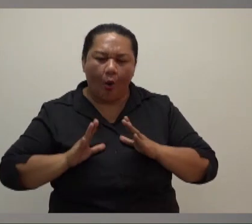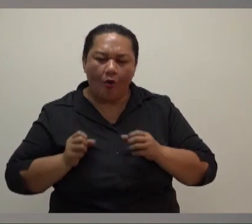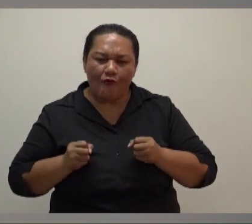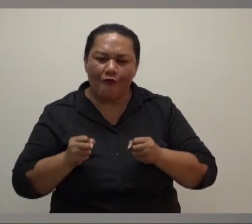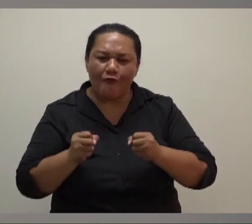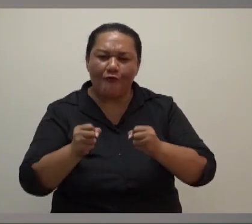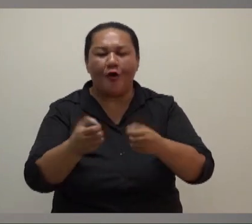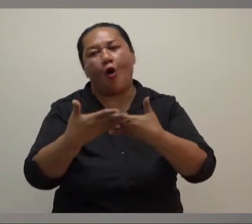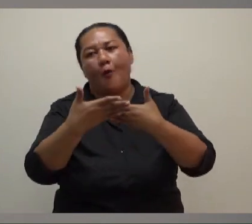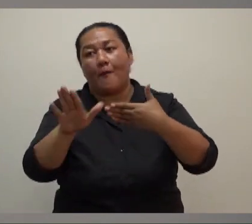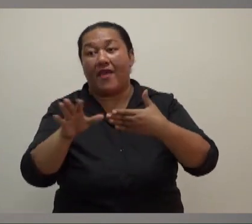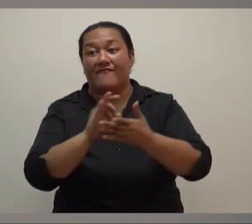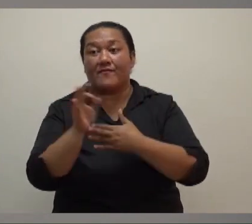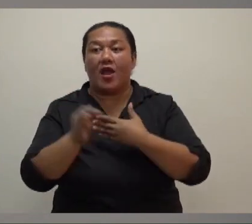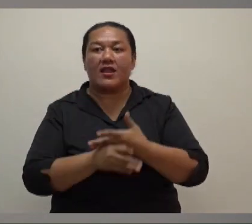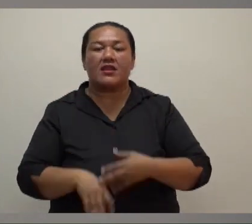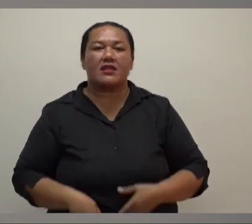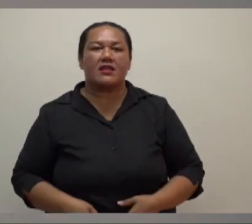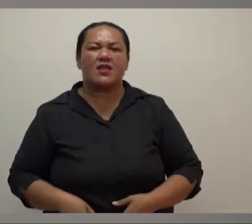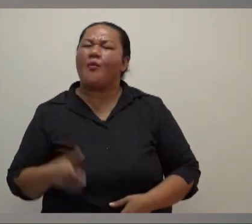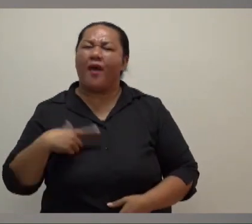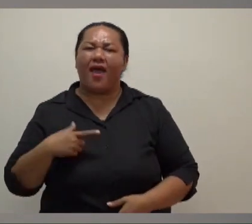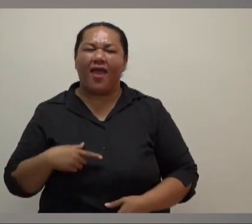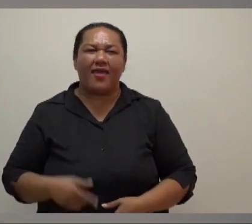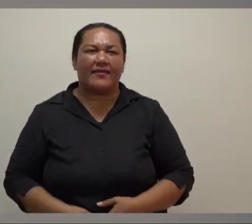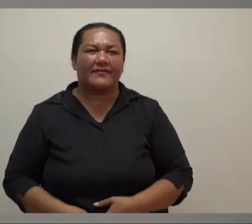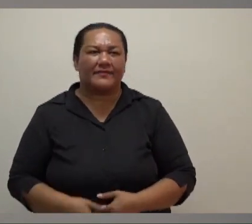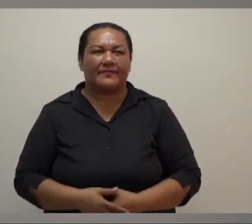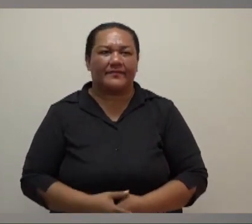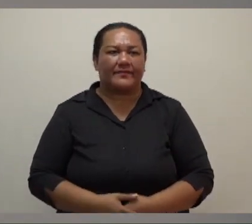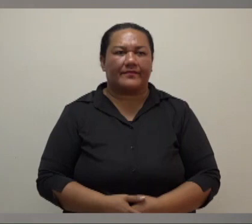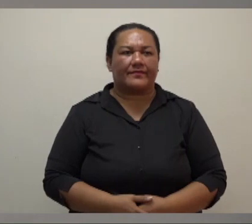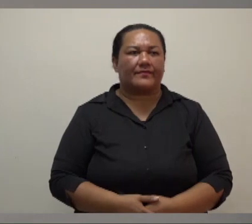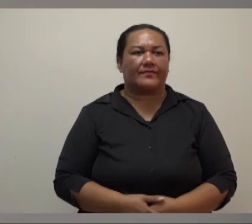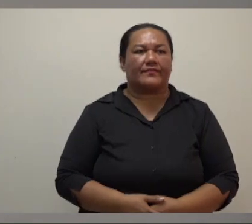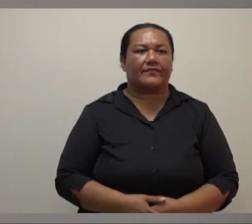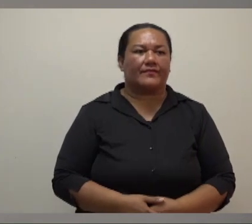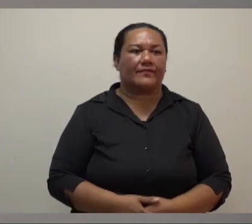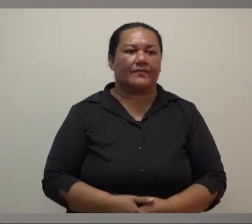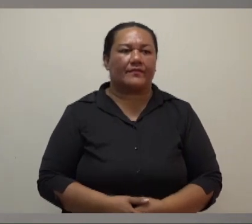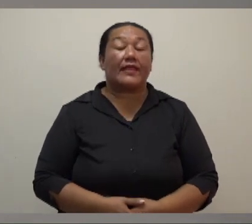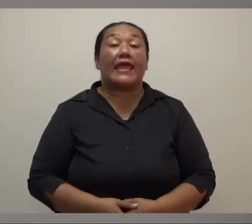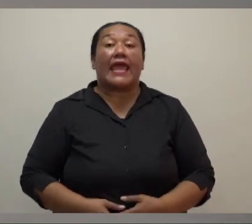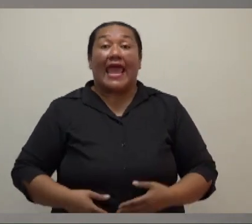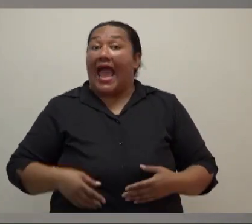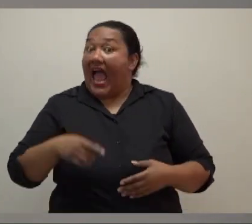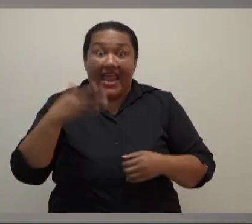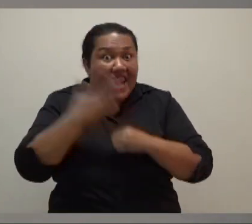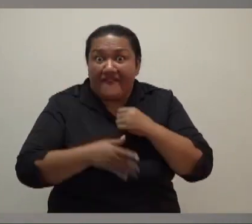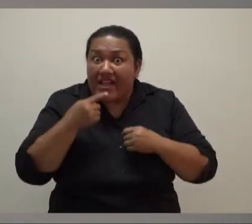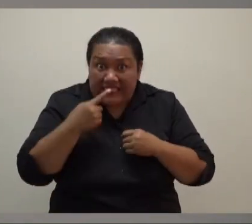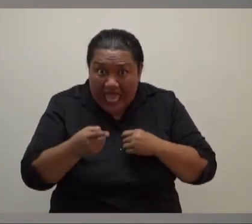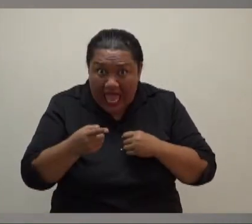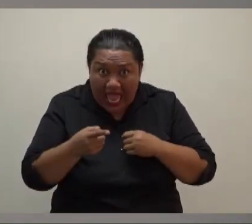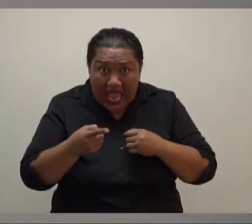maybe open schools? I don't know if you were here for my statement. I did say the schools aren't opening at the moment, but the schools will open.